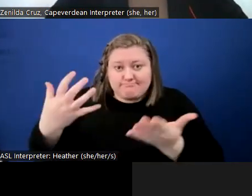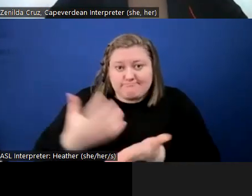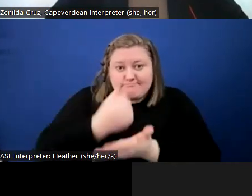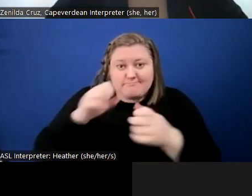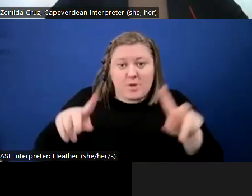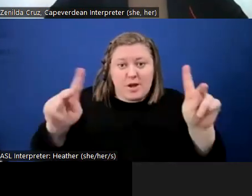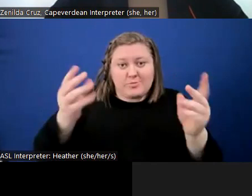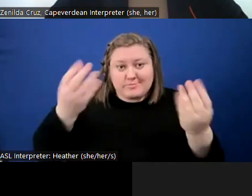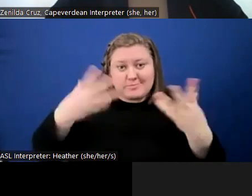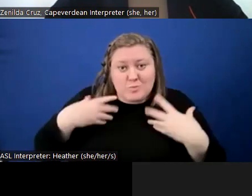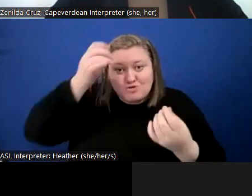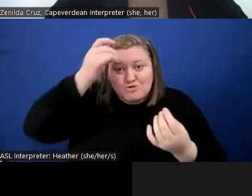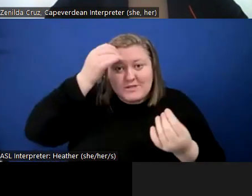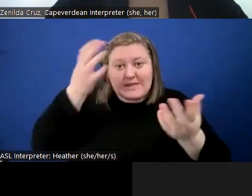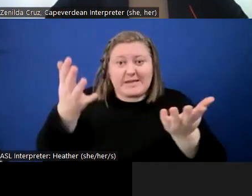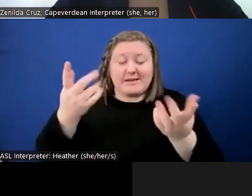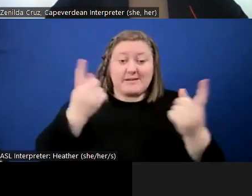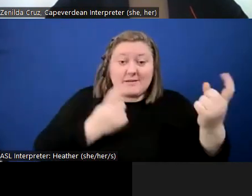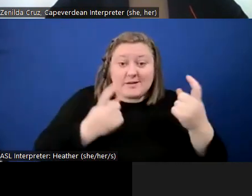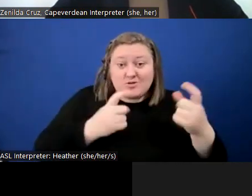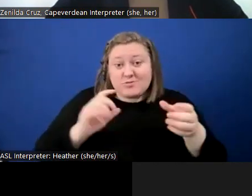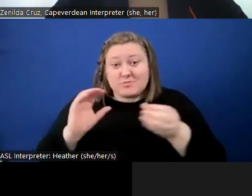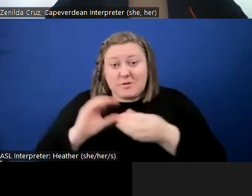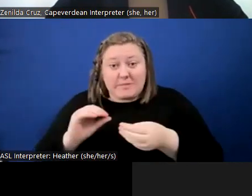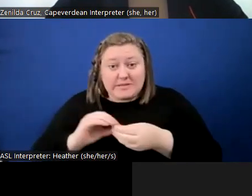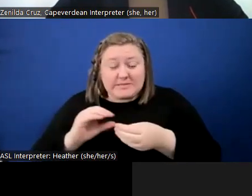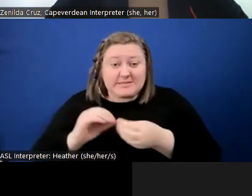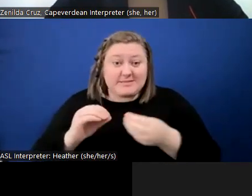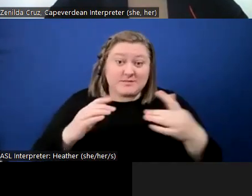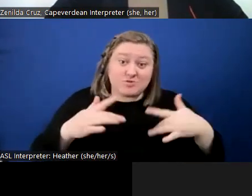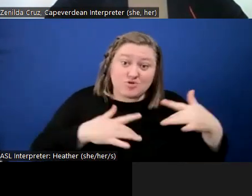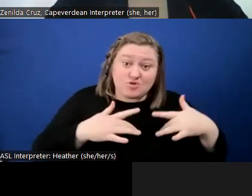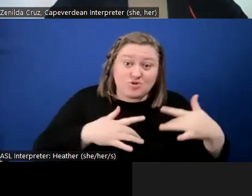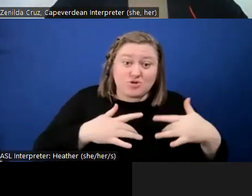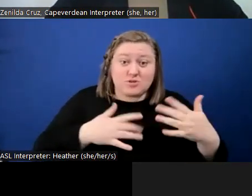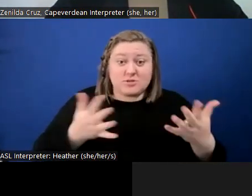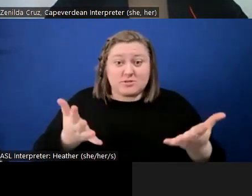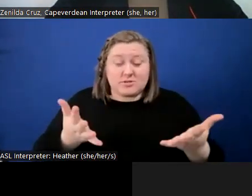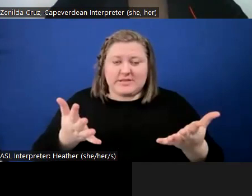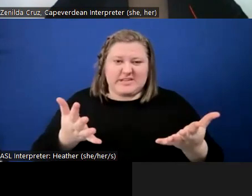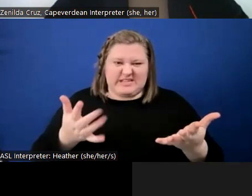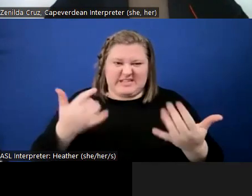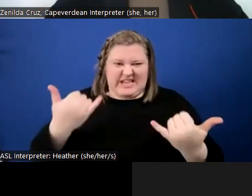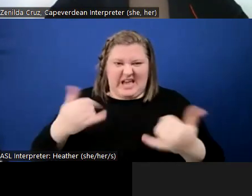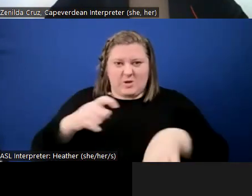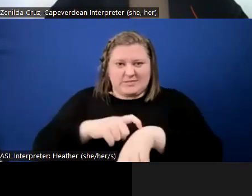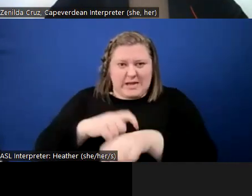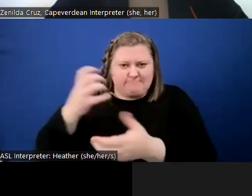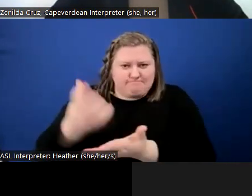know what you think. If you have any questions, comments, concerns, this is the time. So, please.